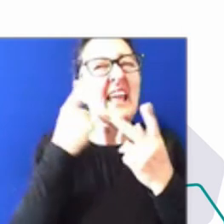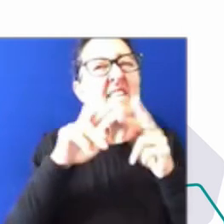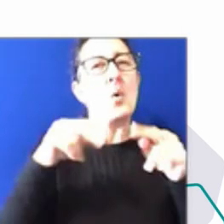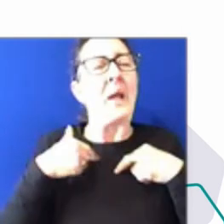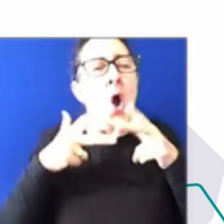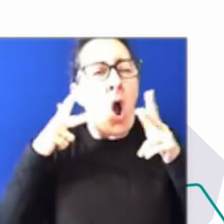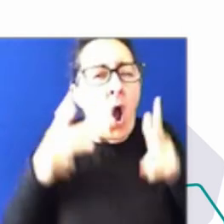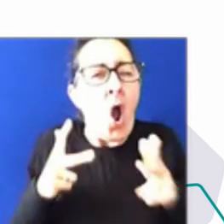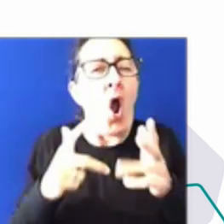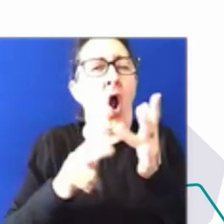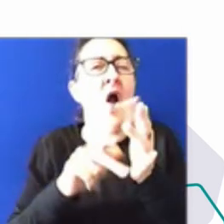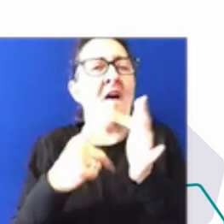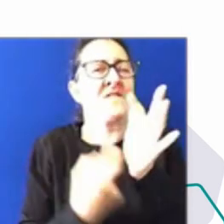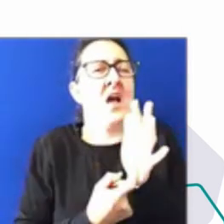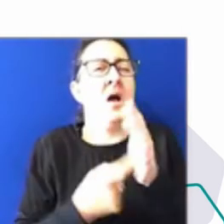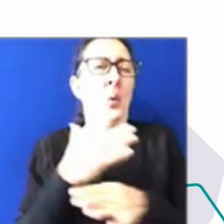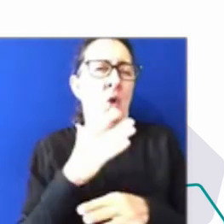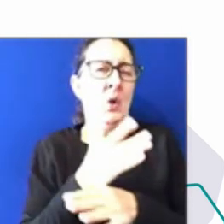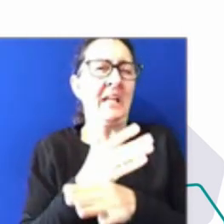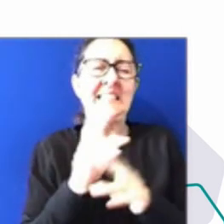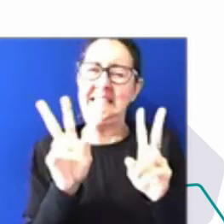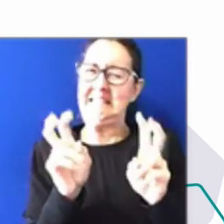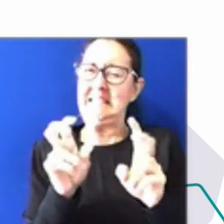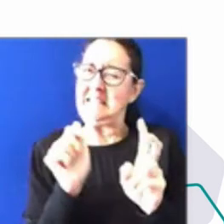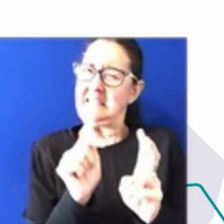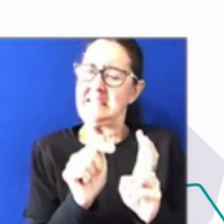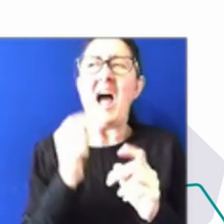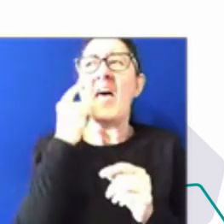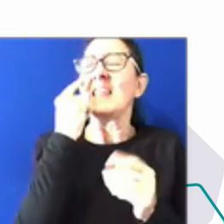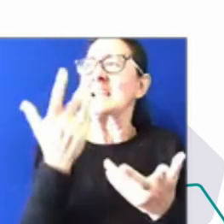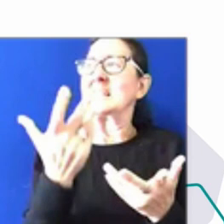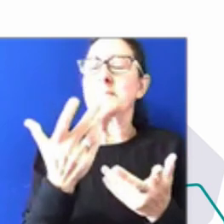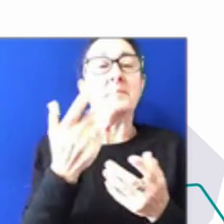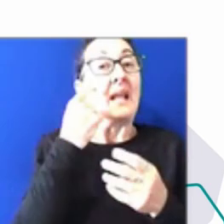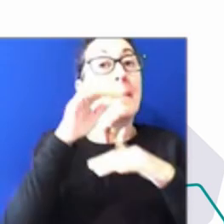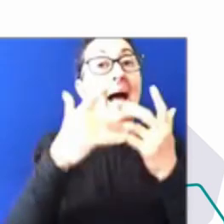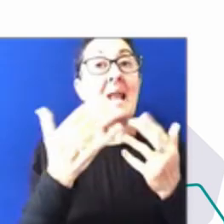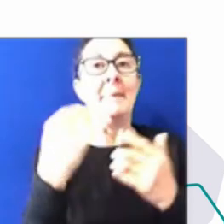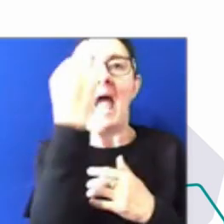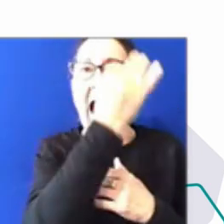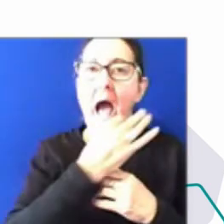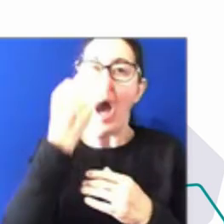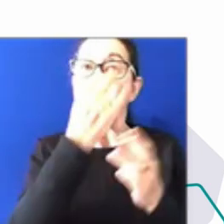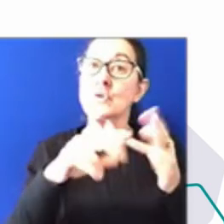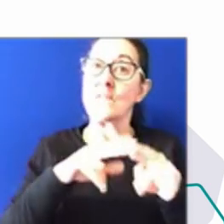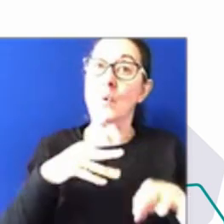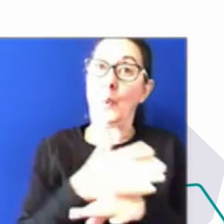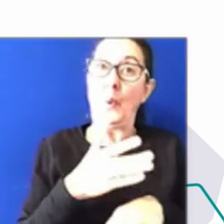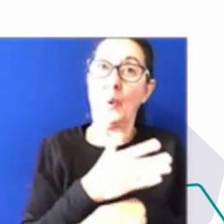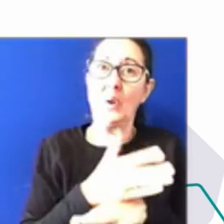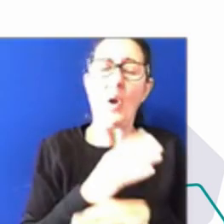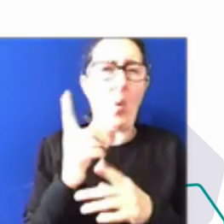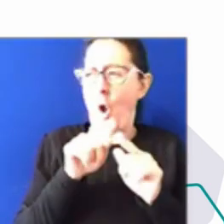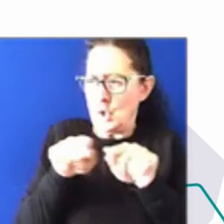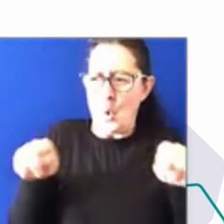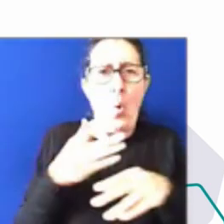there is this piece about really discerning, particularly when it comes to hours of work, are the things you're working on, do they really need to